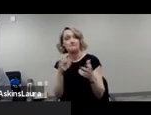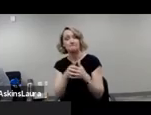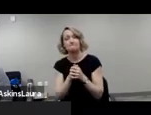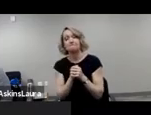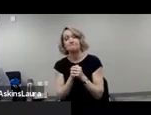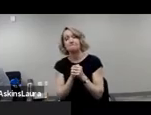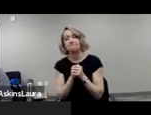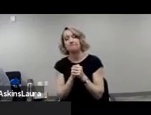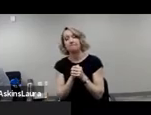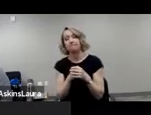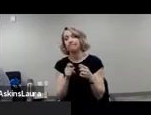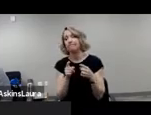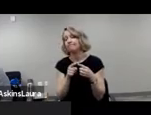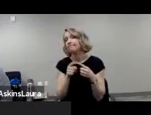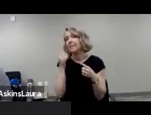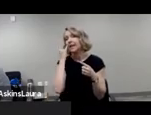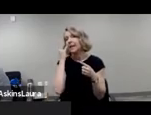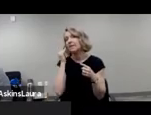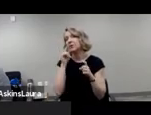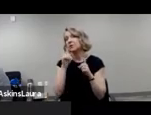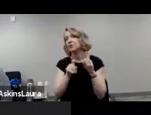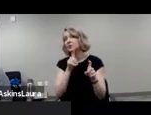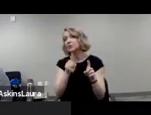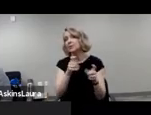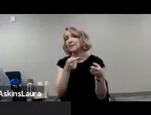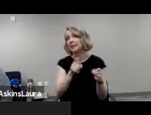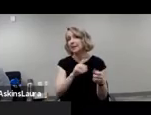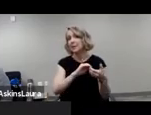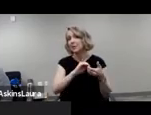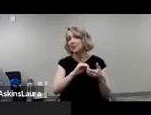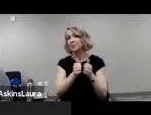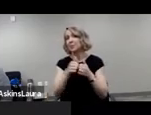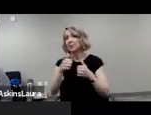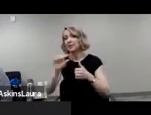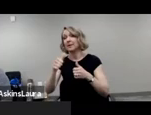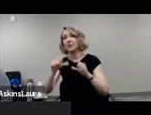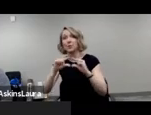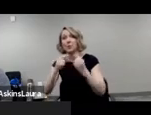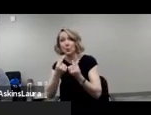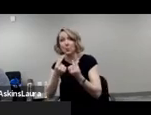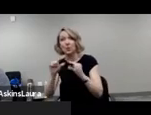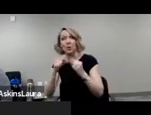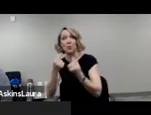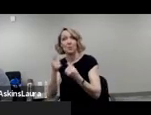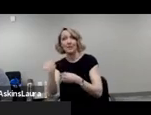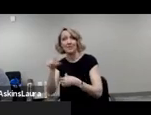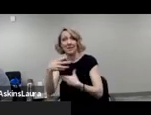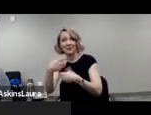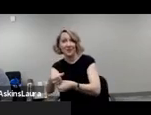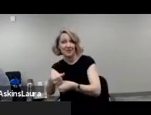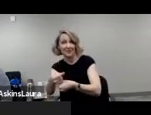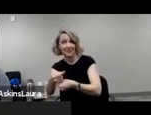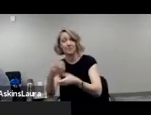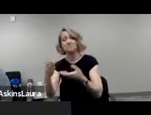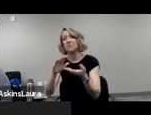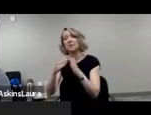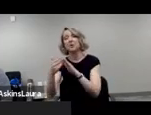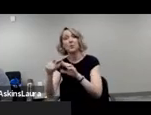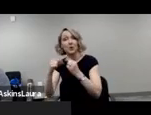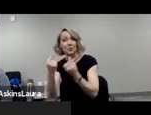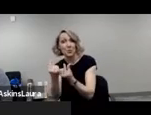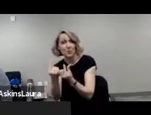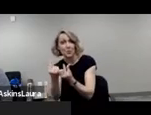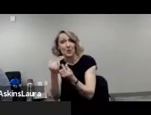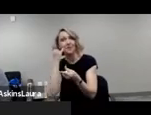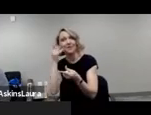include if surveys are conducted in partnership with a trusted group. So a trusted community group will